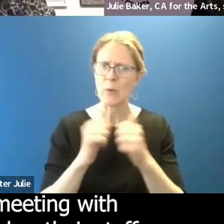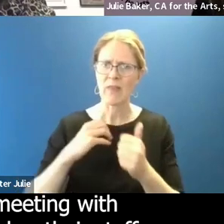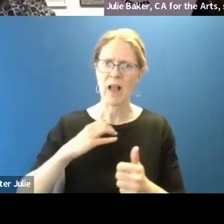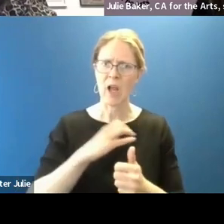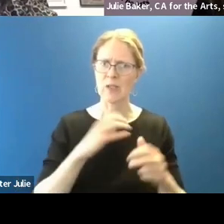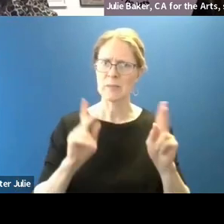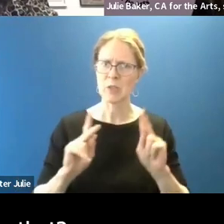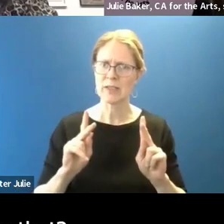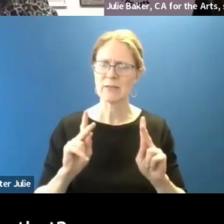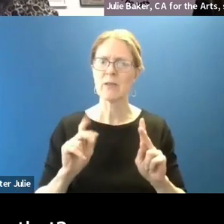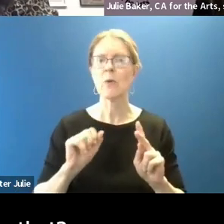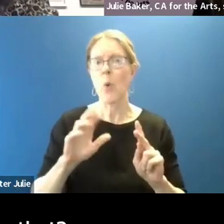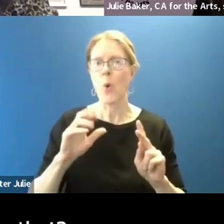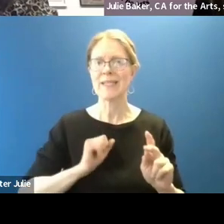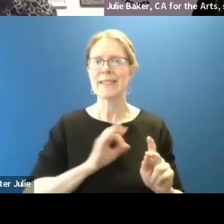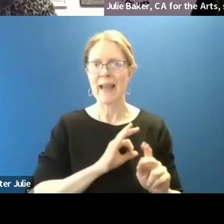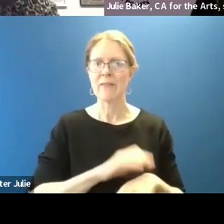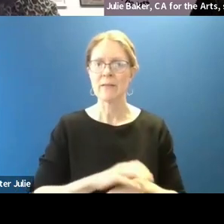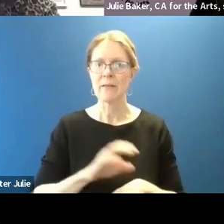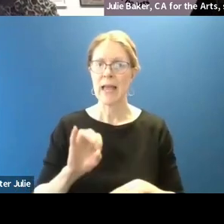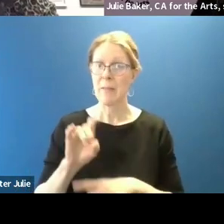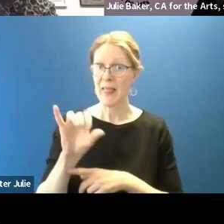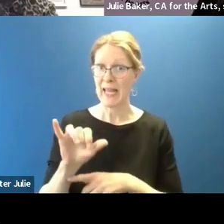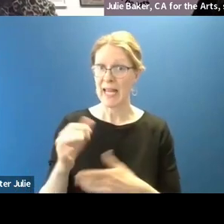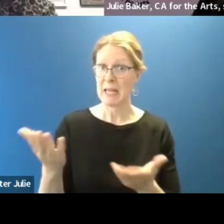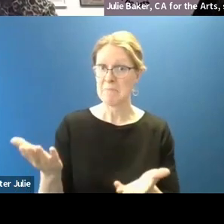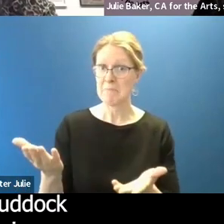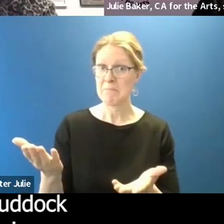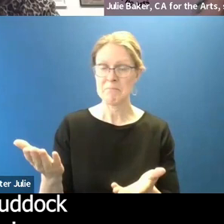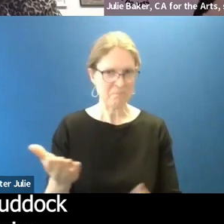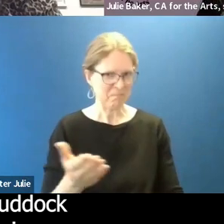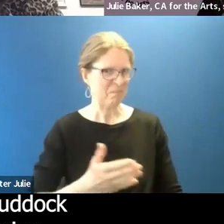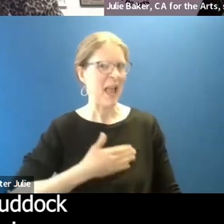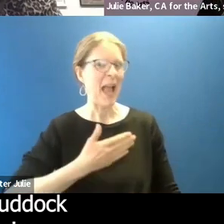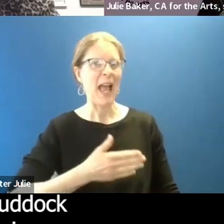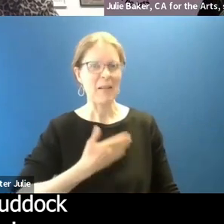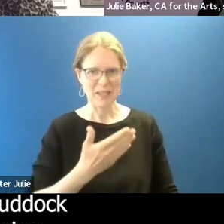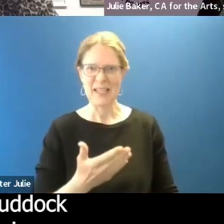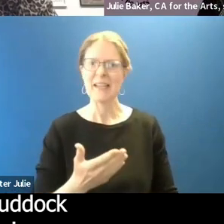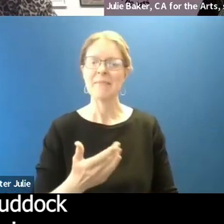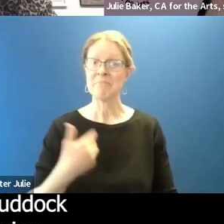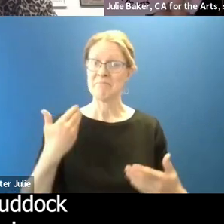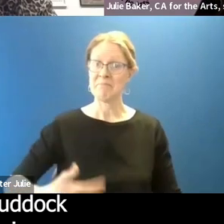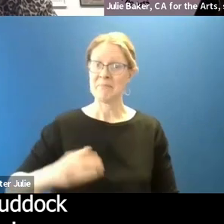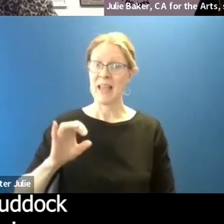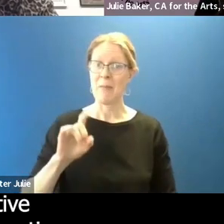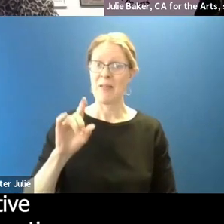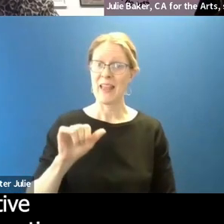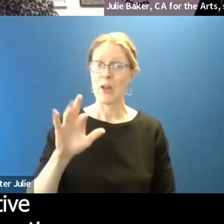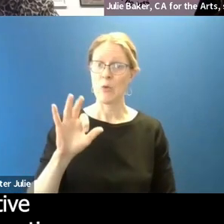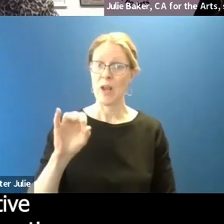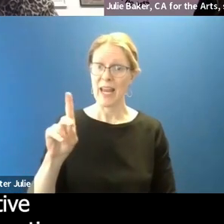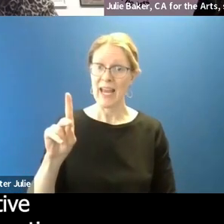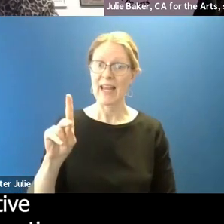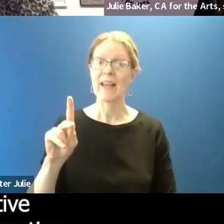or their staff. Emily, could you speak to that some? Happy to. Hello, all. I'm Emily Ruddick. I use the She Series. I'm